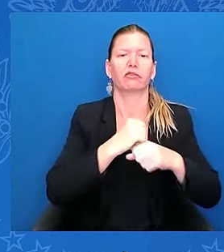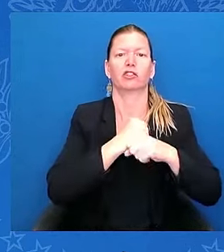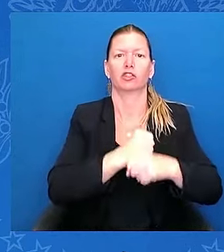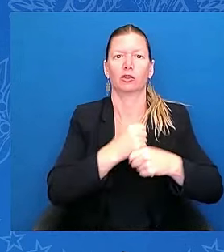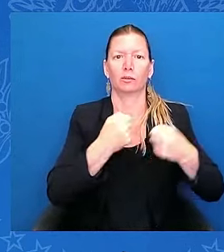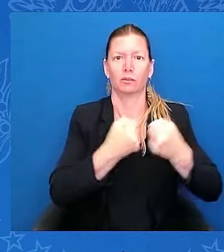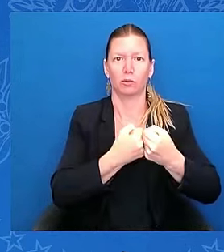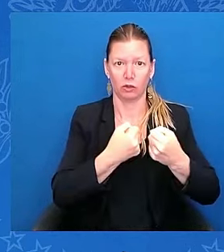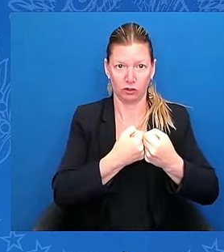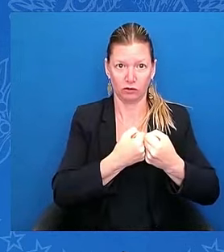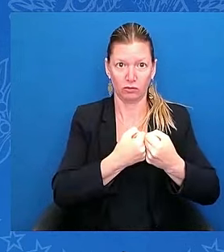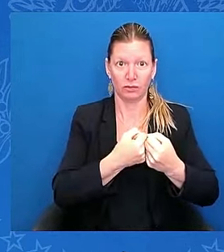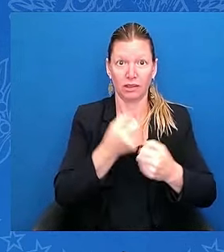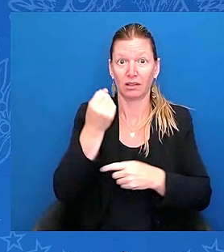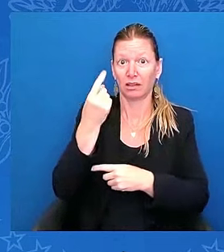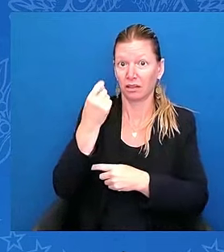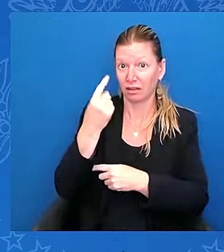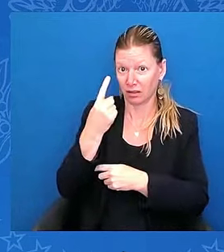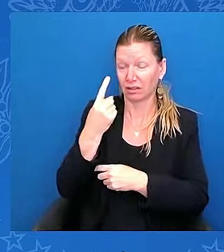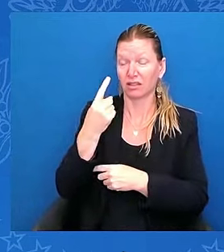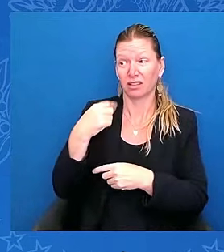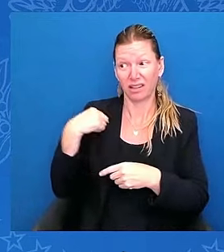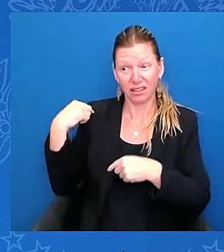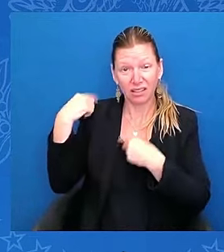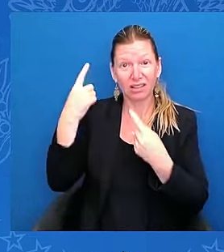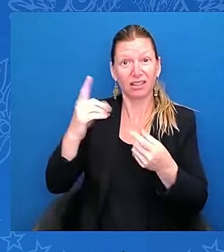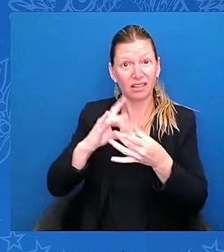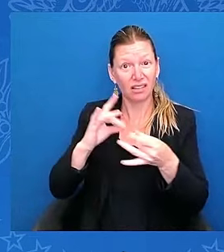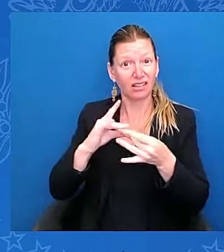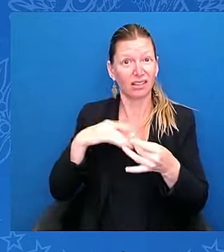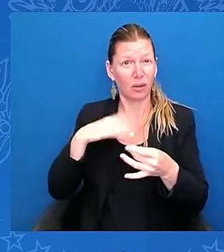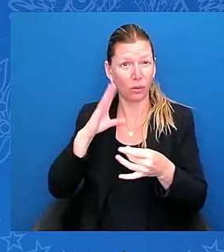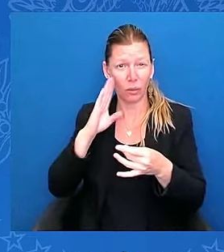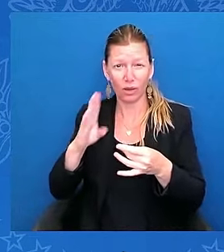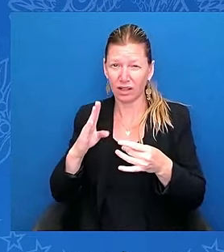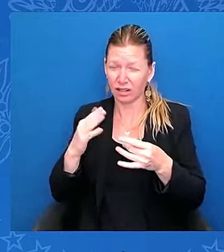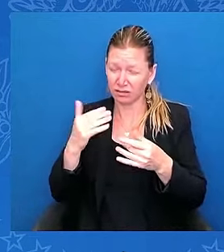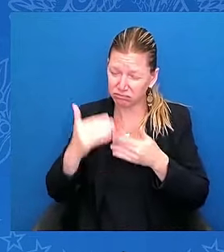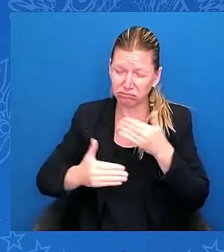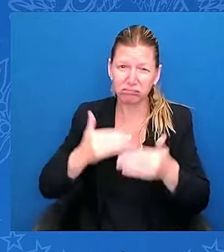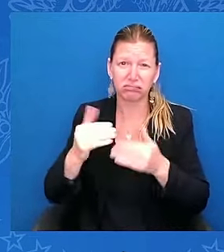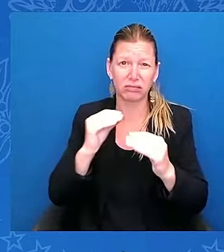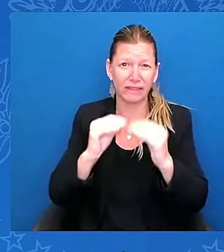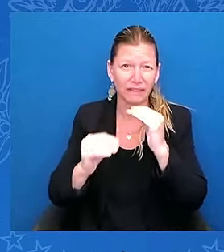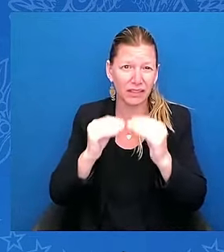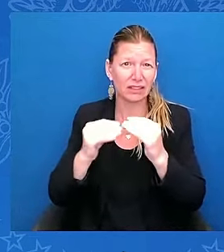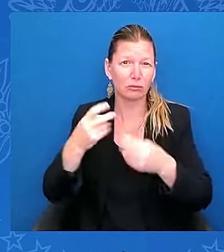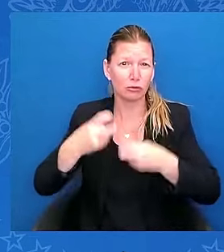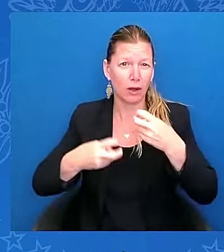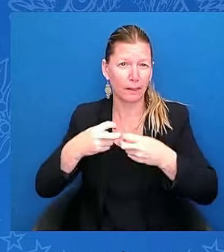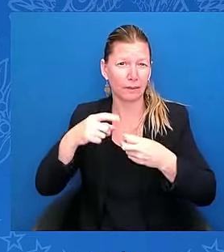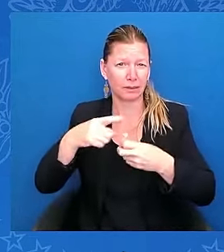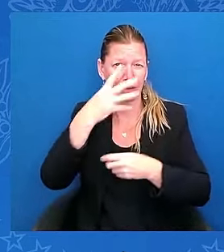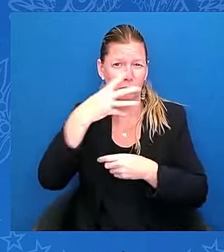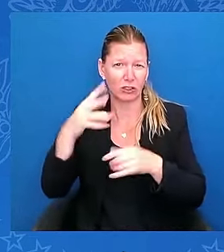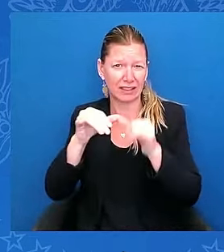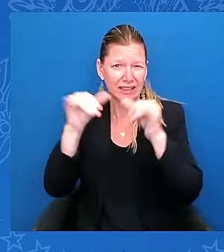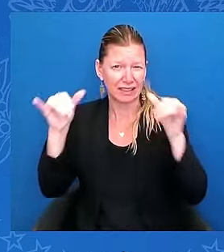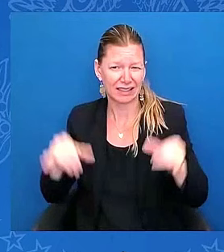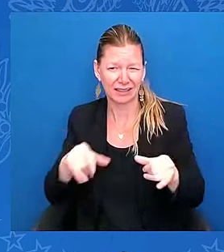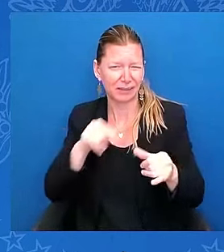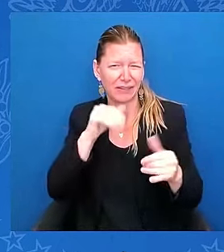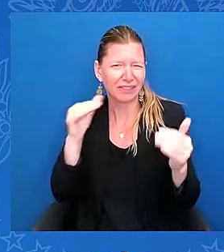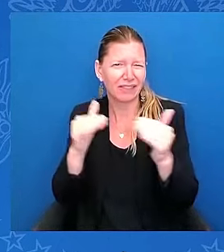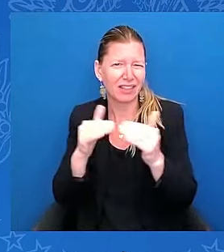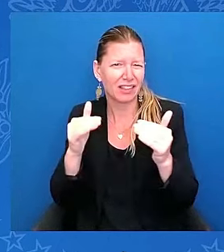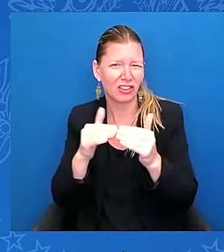unjust, and provisions that simply made no sense at all. Specifically, steps that will be good for